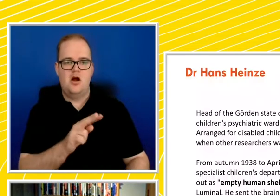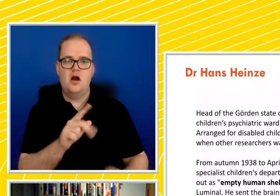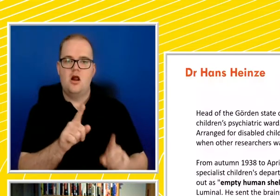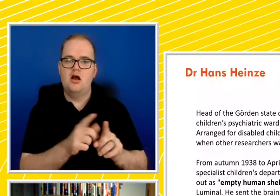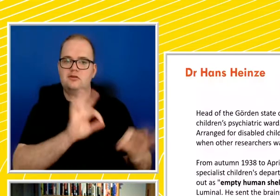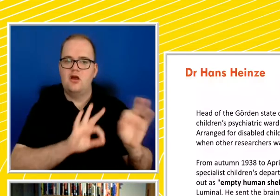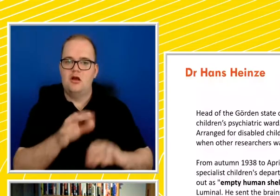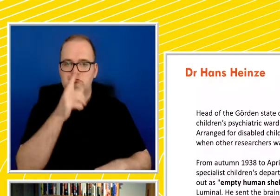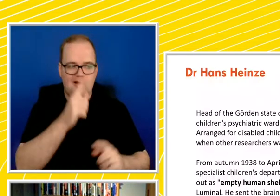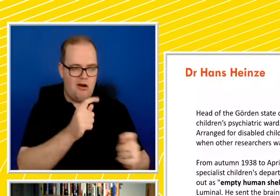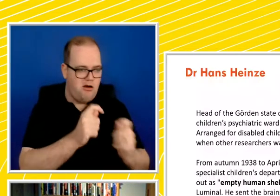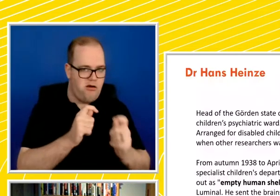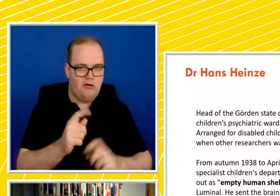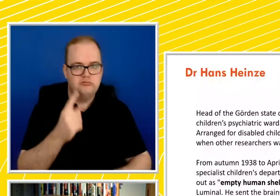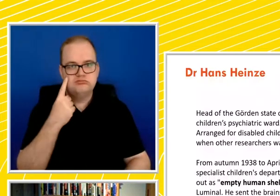life.